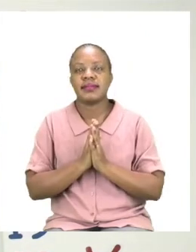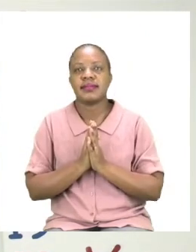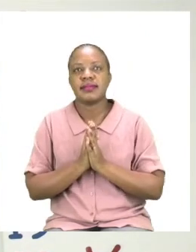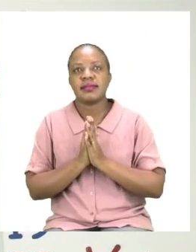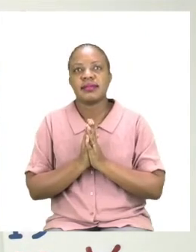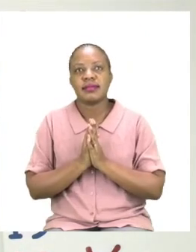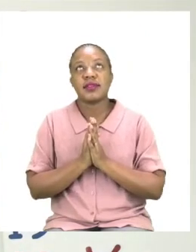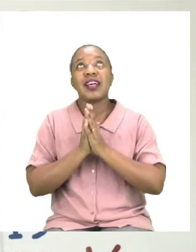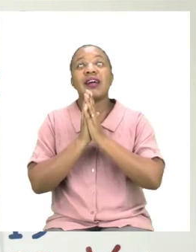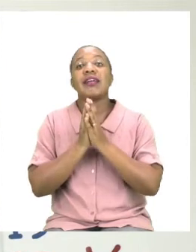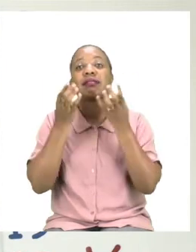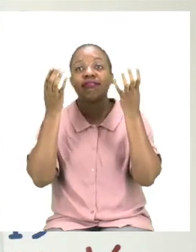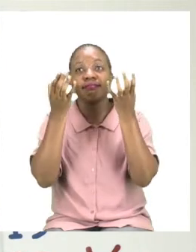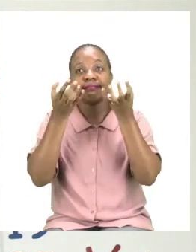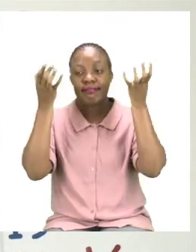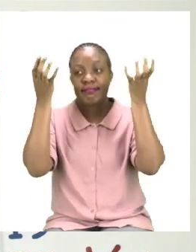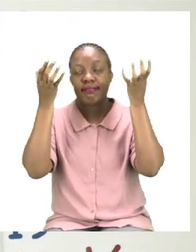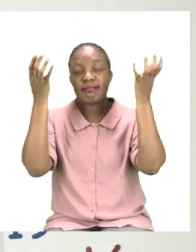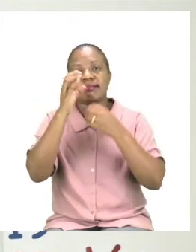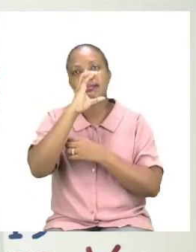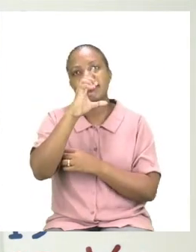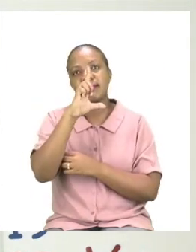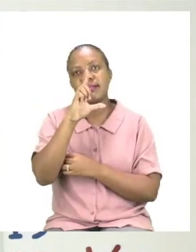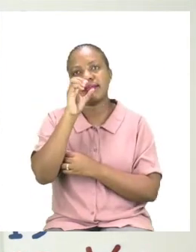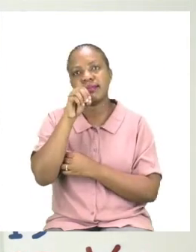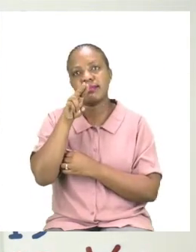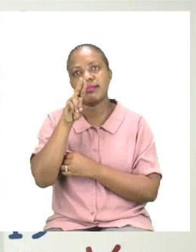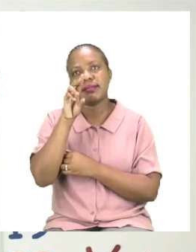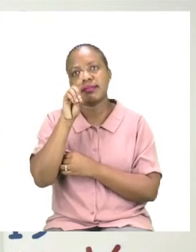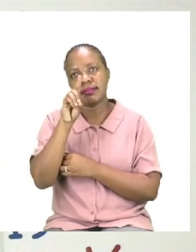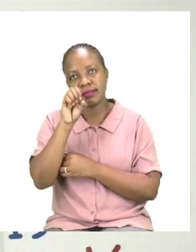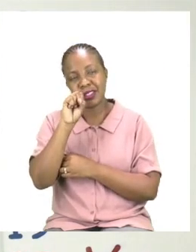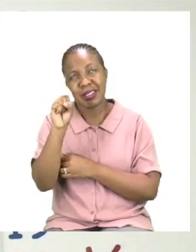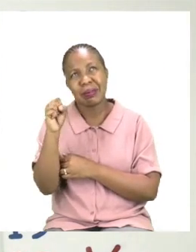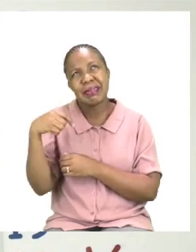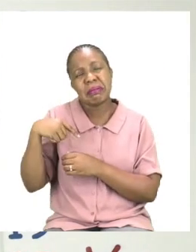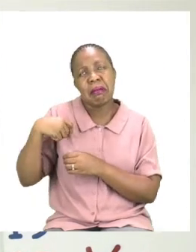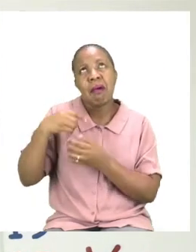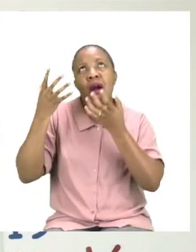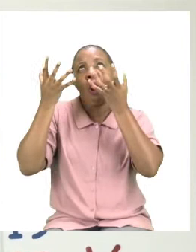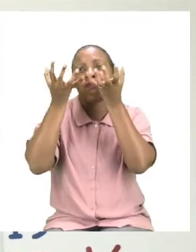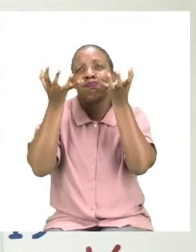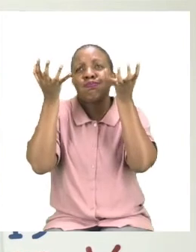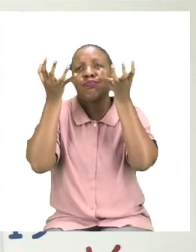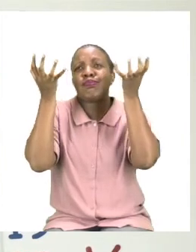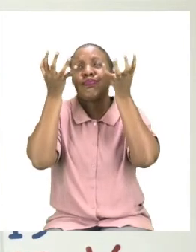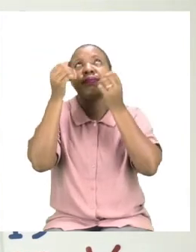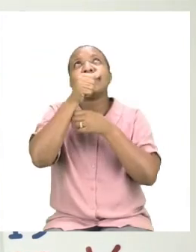are the puffy things up, up there in the sky. And when they turn grey or dark, we say